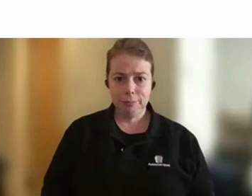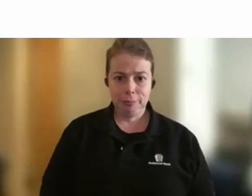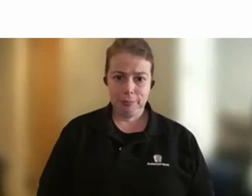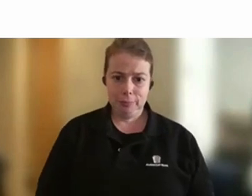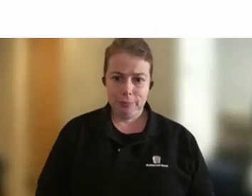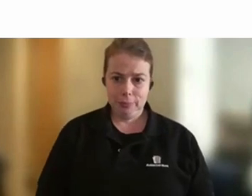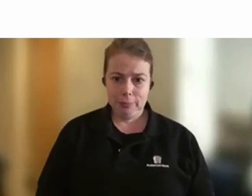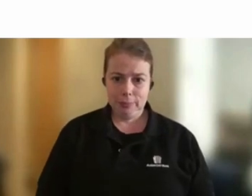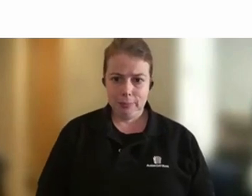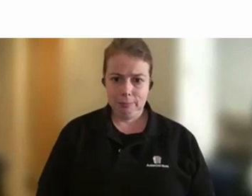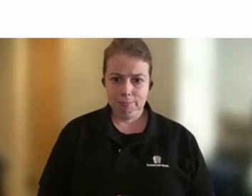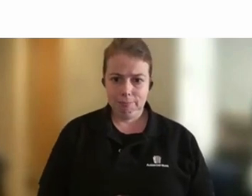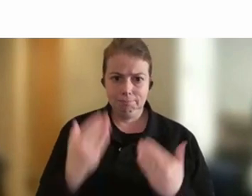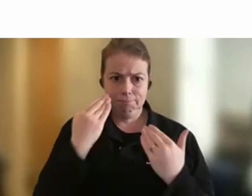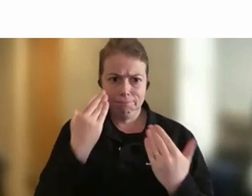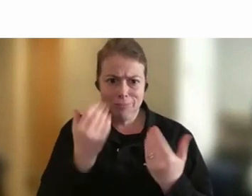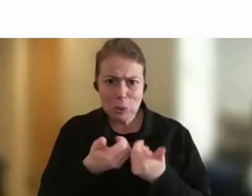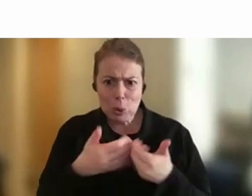I'm not sure if I've lost you there.